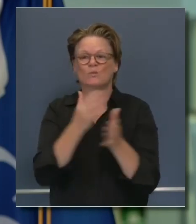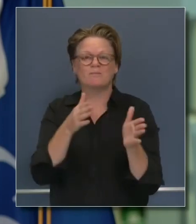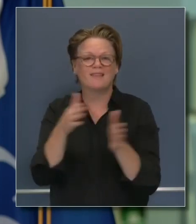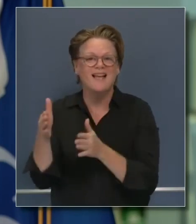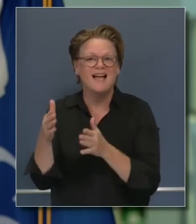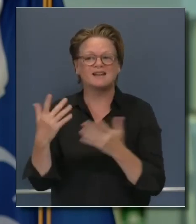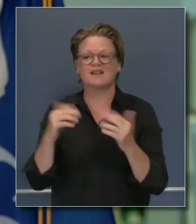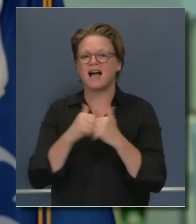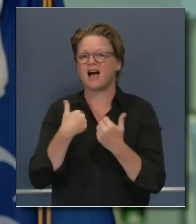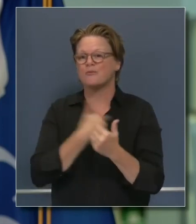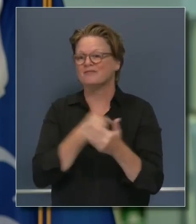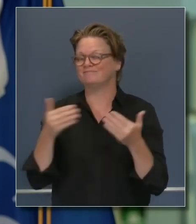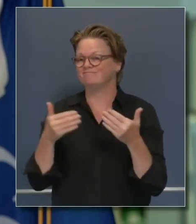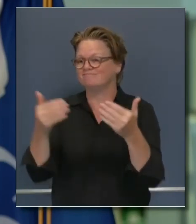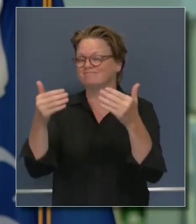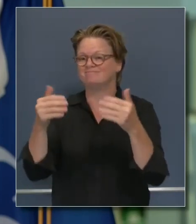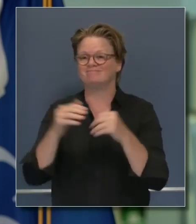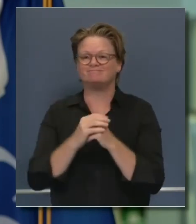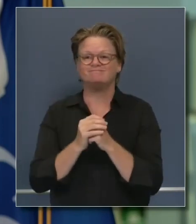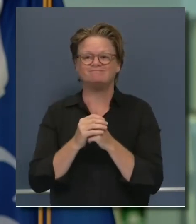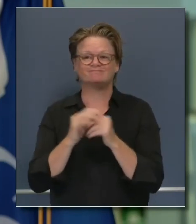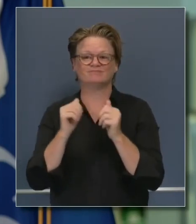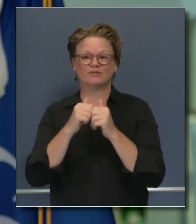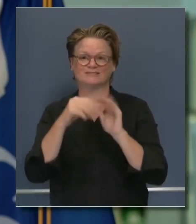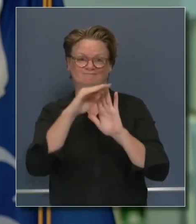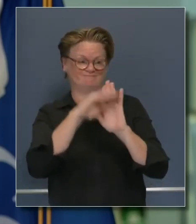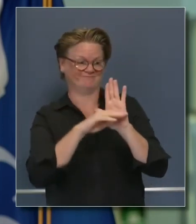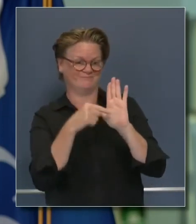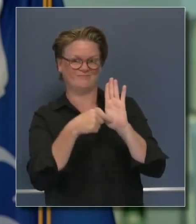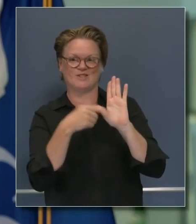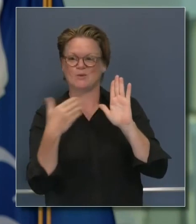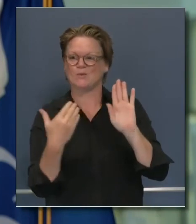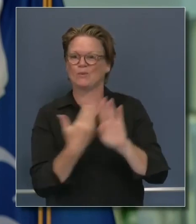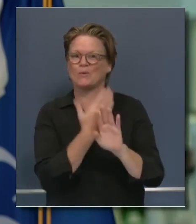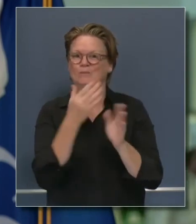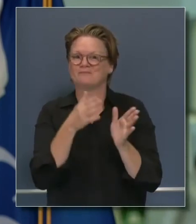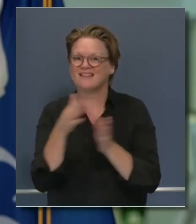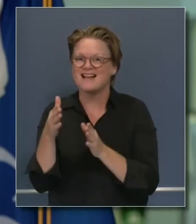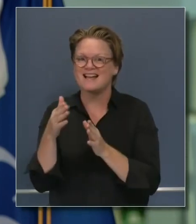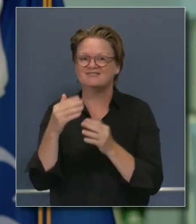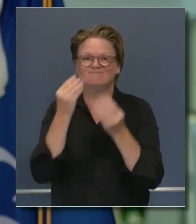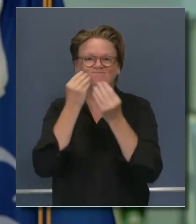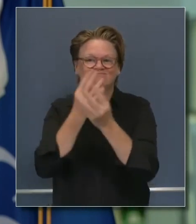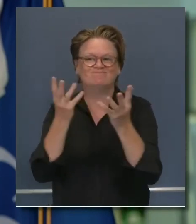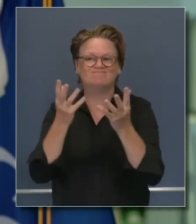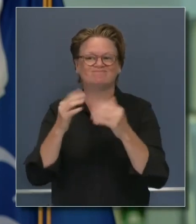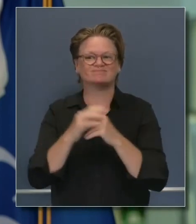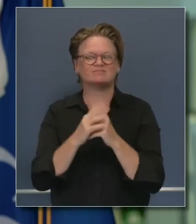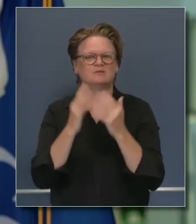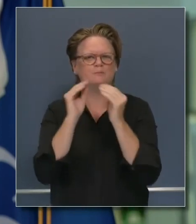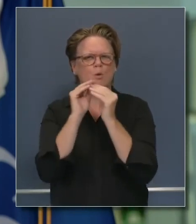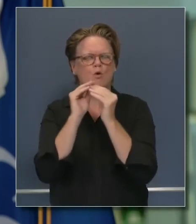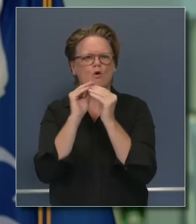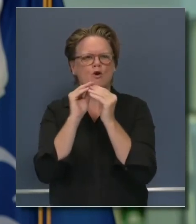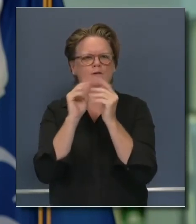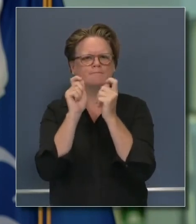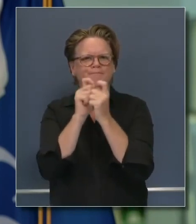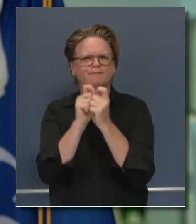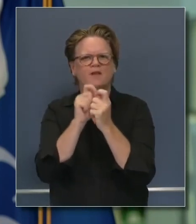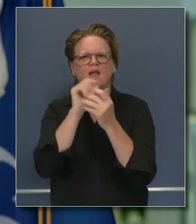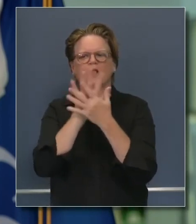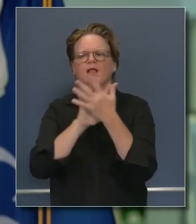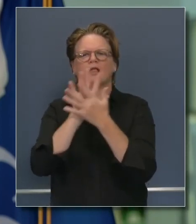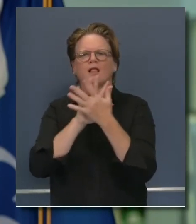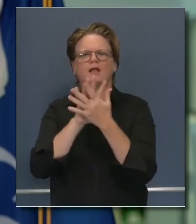some modified reopening in a much more prescribed way than we've seen in the past, in a different way